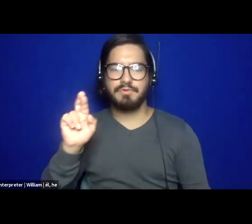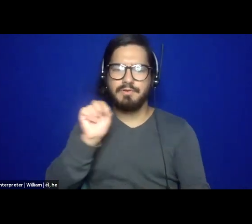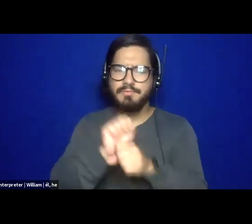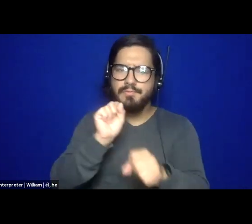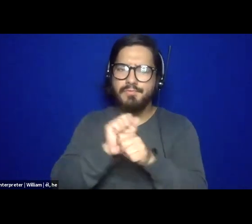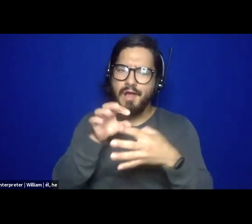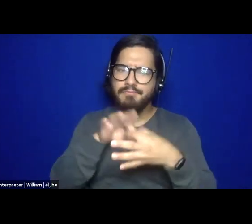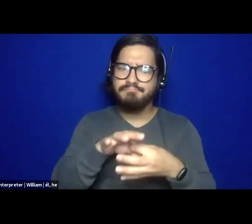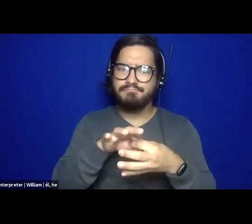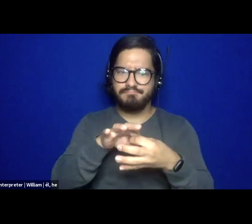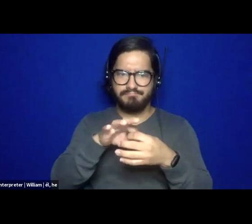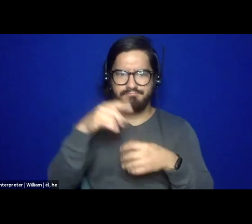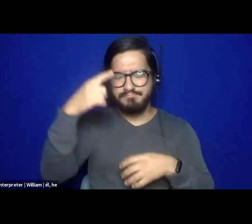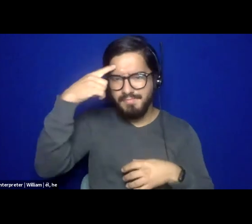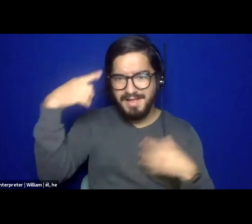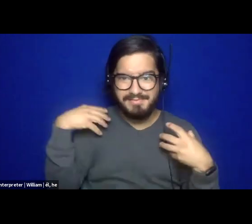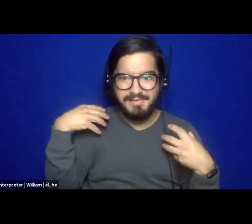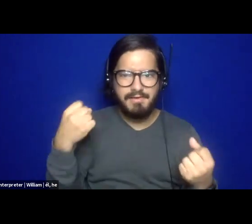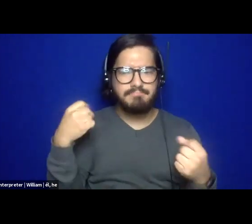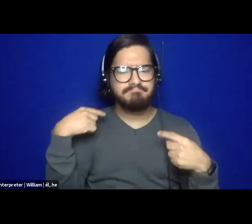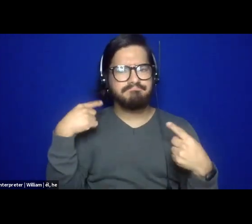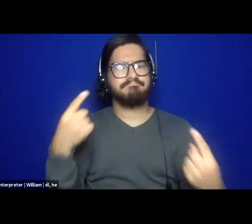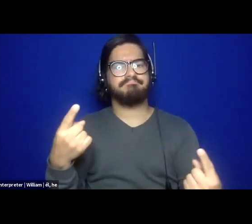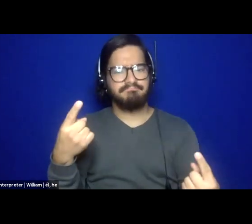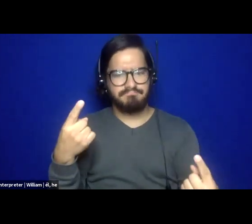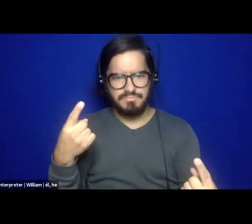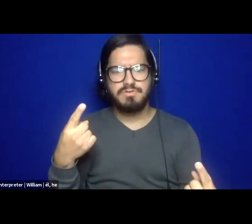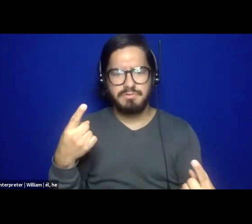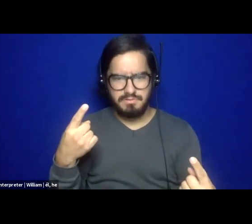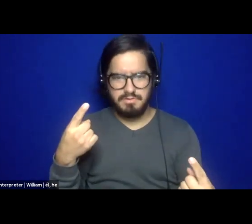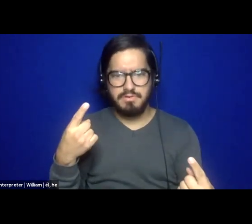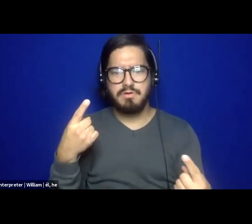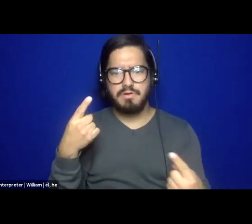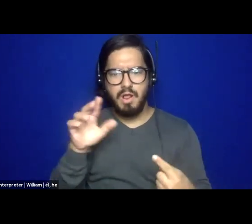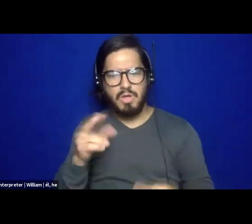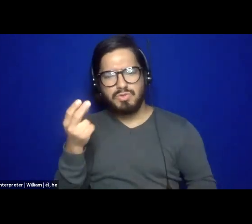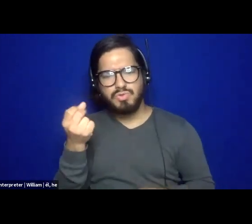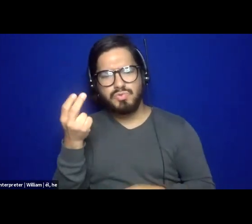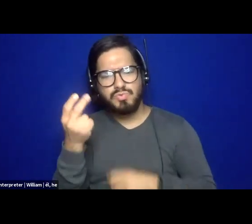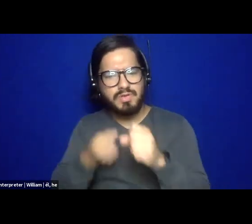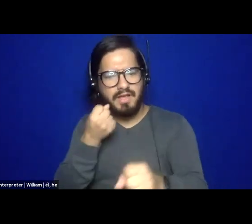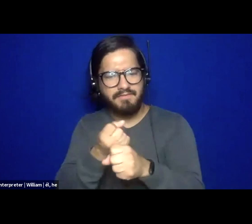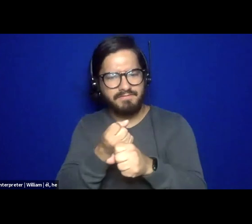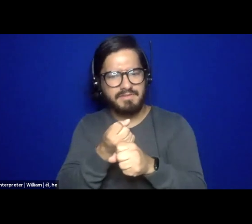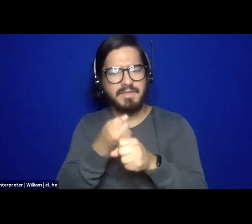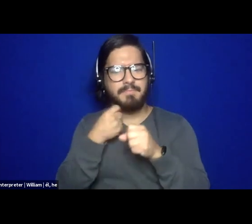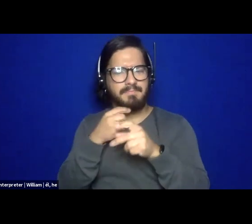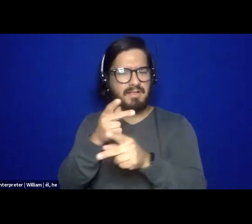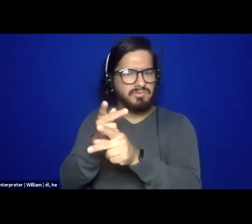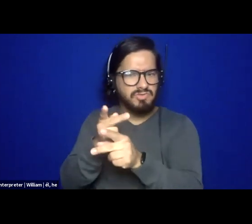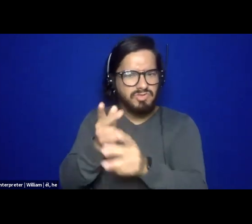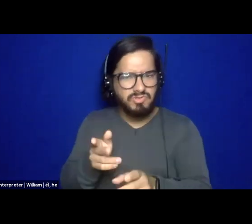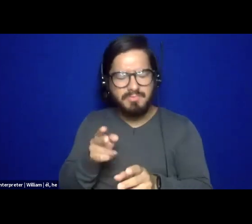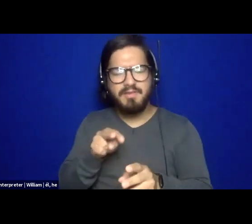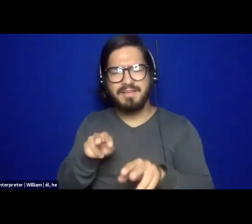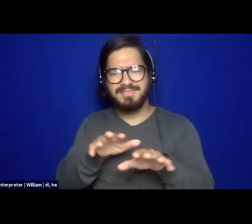a little over 12 years now in various capacities, and I'm currently a clinical supervisor at a mental health institution here in